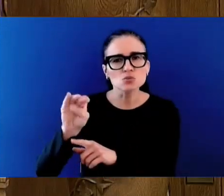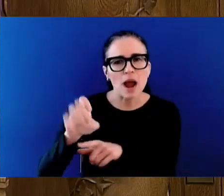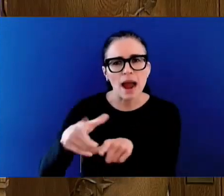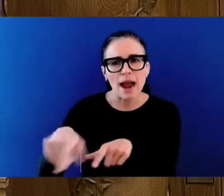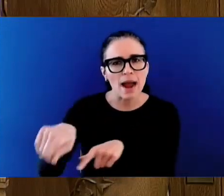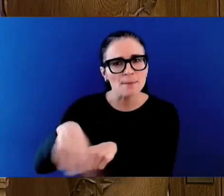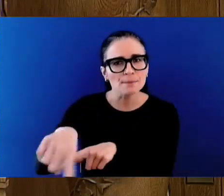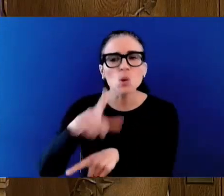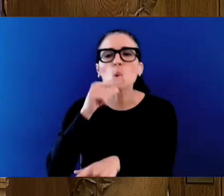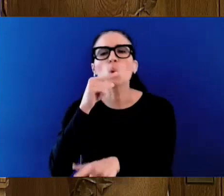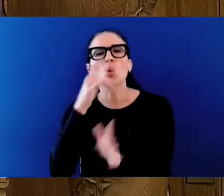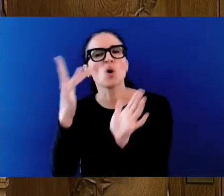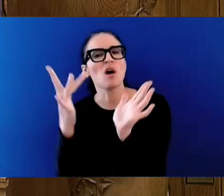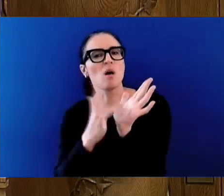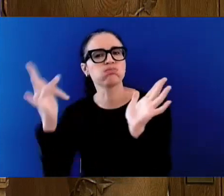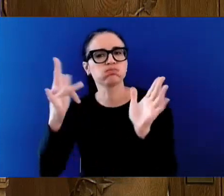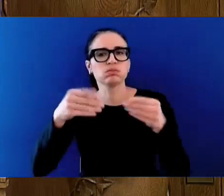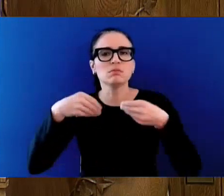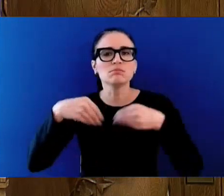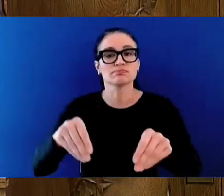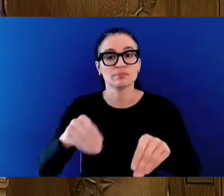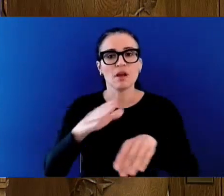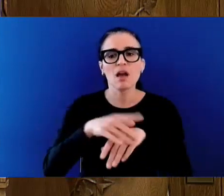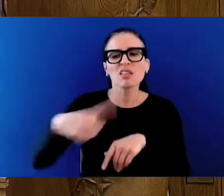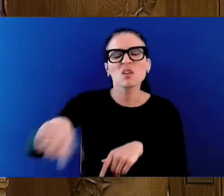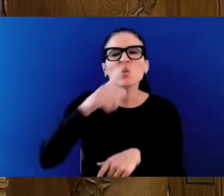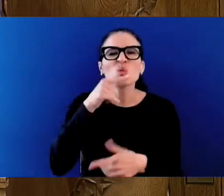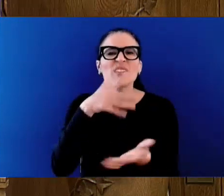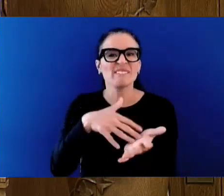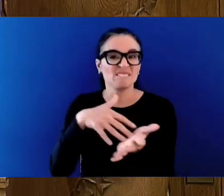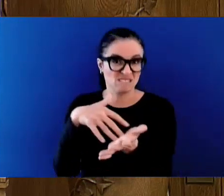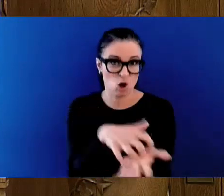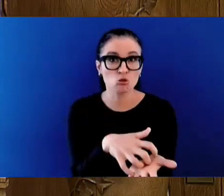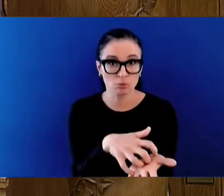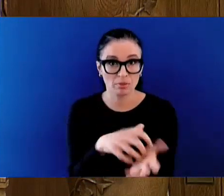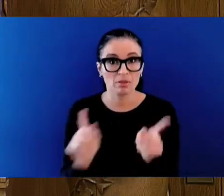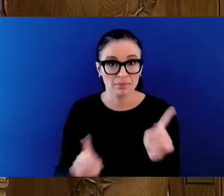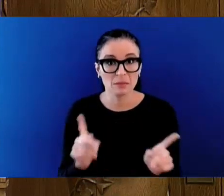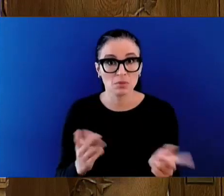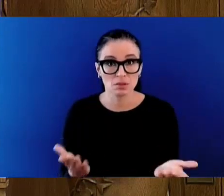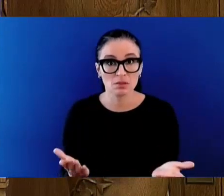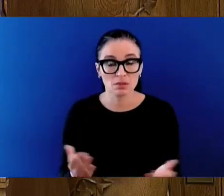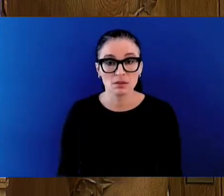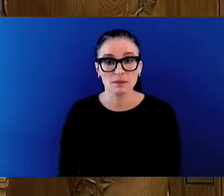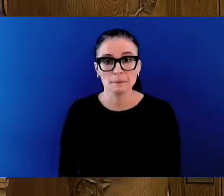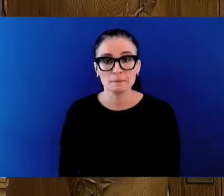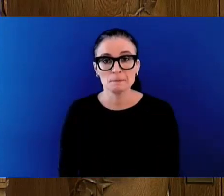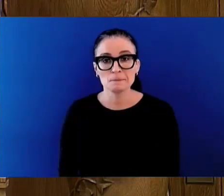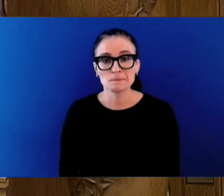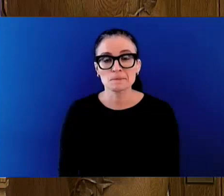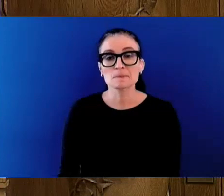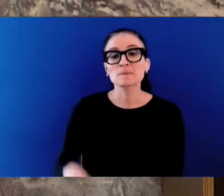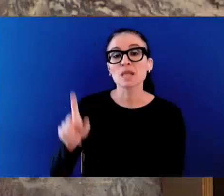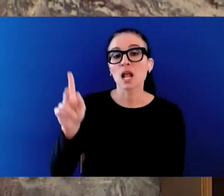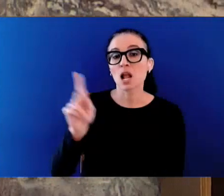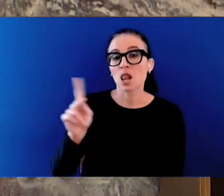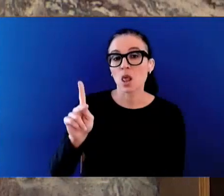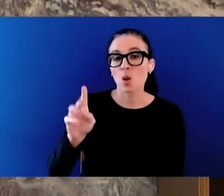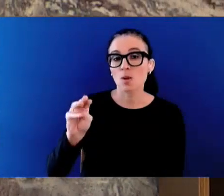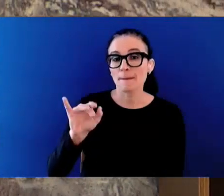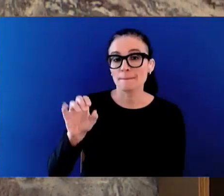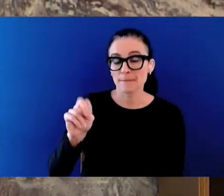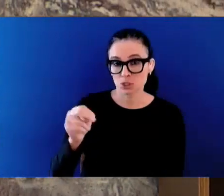The Member for Colonel Mission. The NDP Premier's Decrim Caucus is aggressively pushing for an expanded